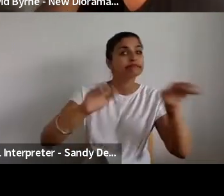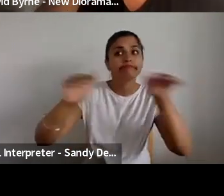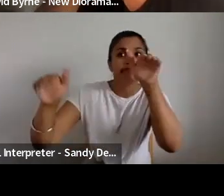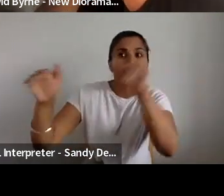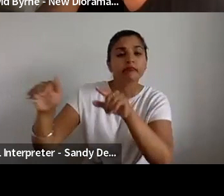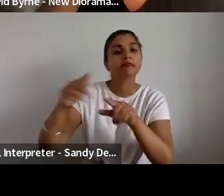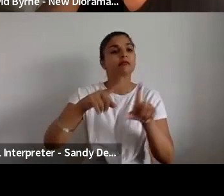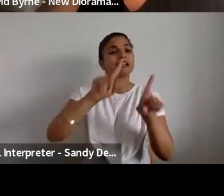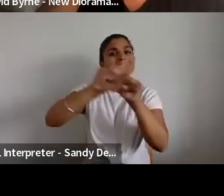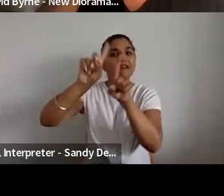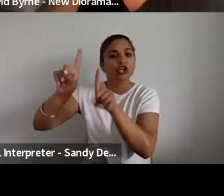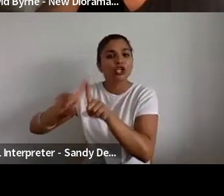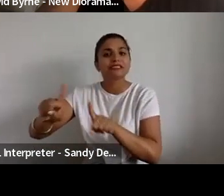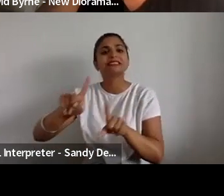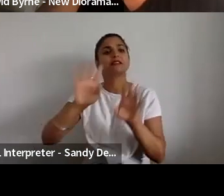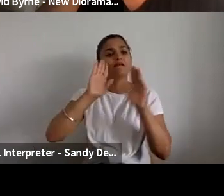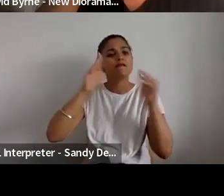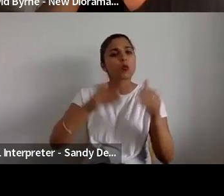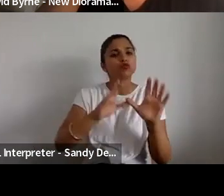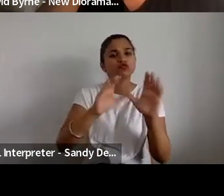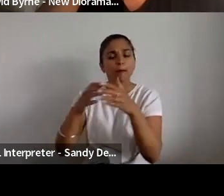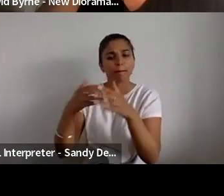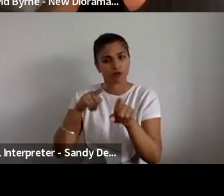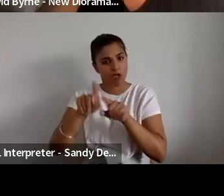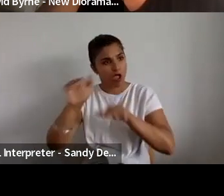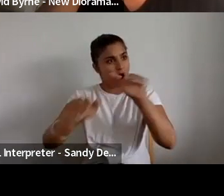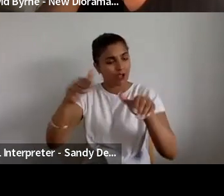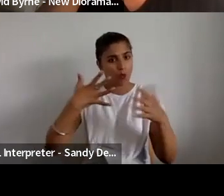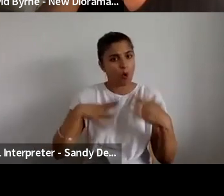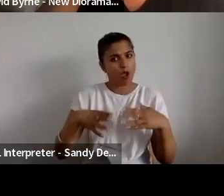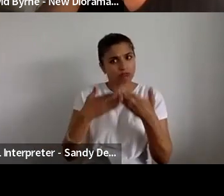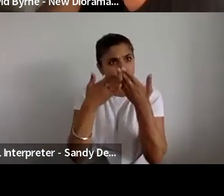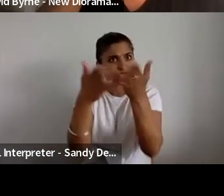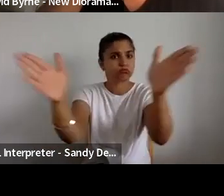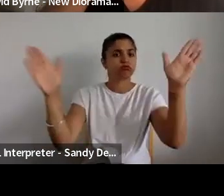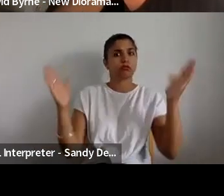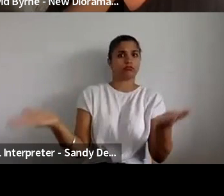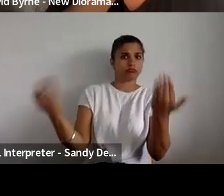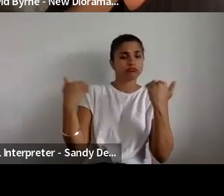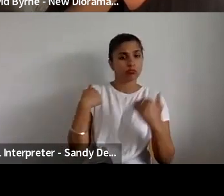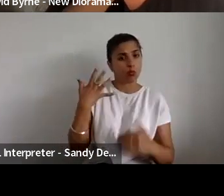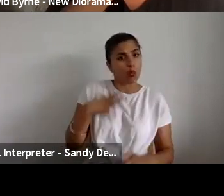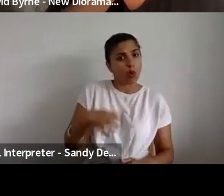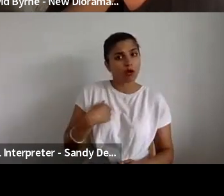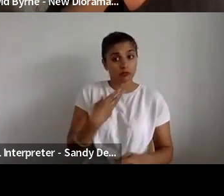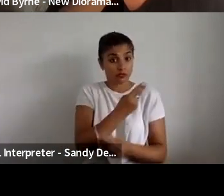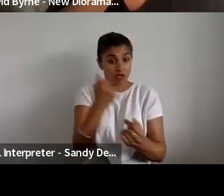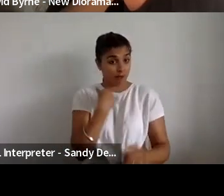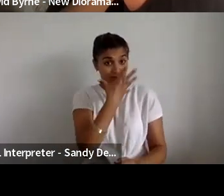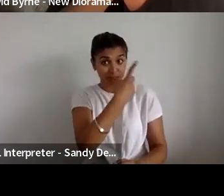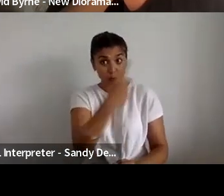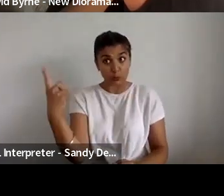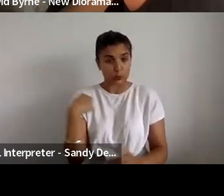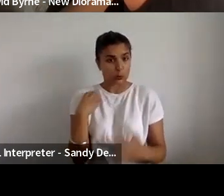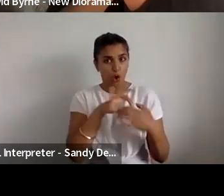balanced weighting of applicants. This helped us to reach new people that otherwise we didn't know, didn't have any connection with